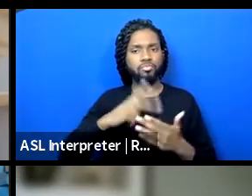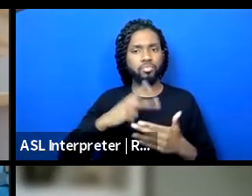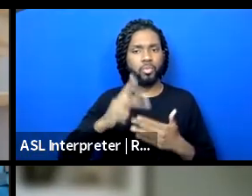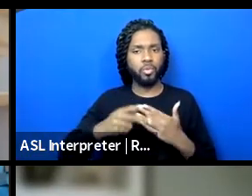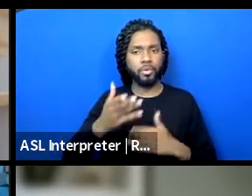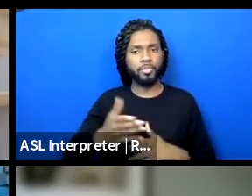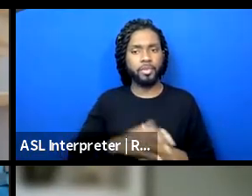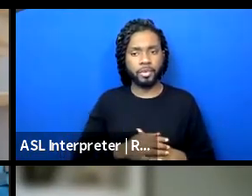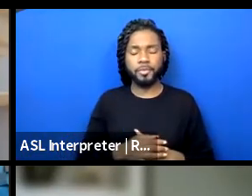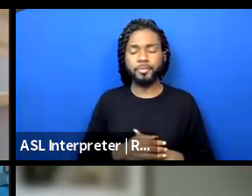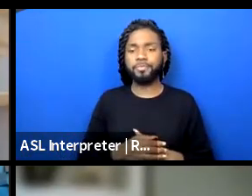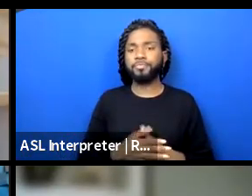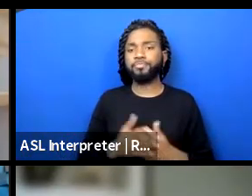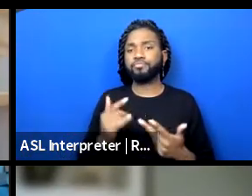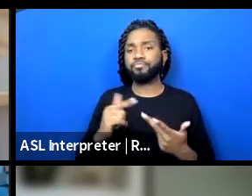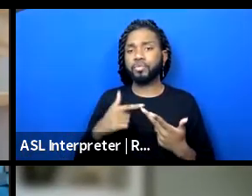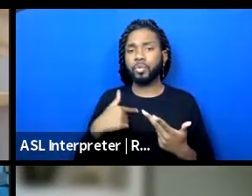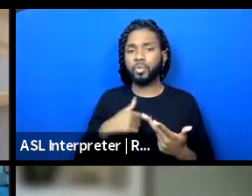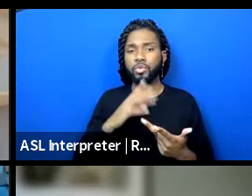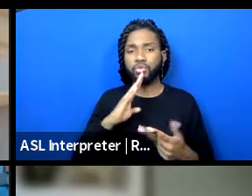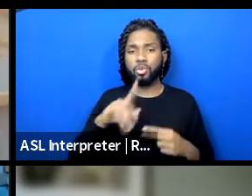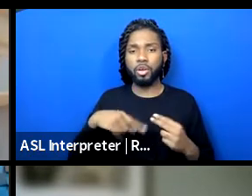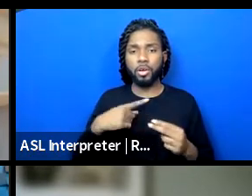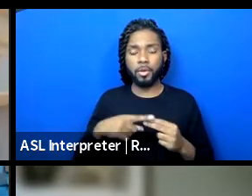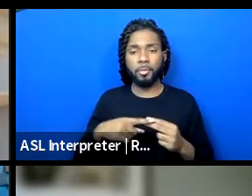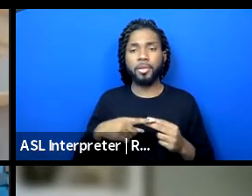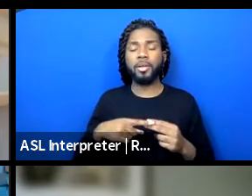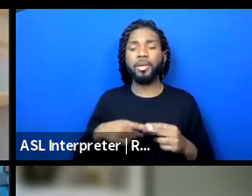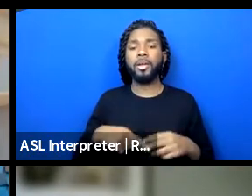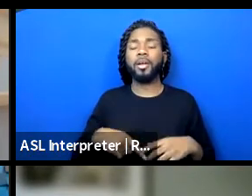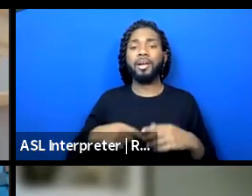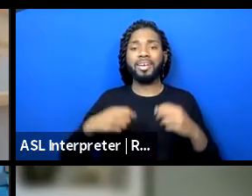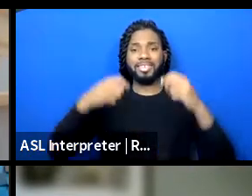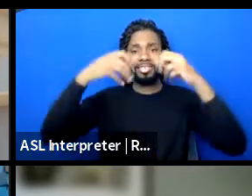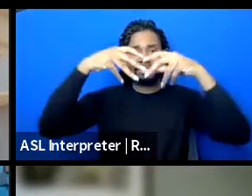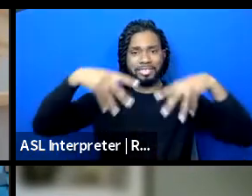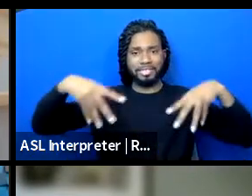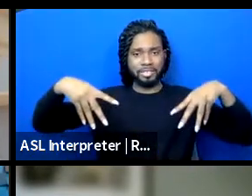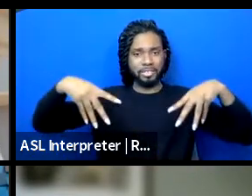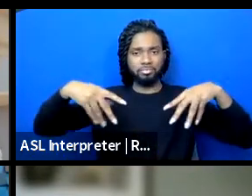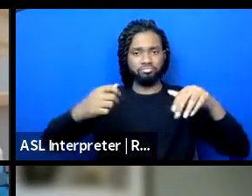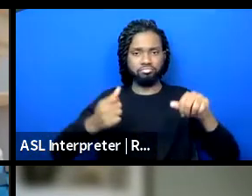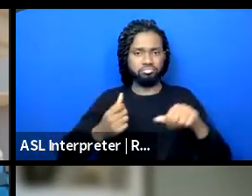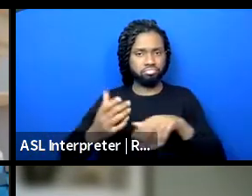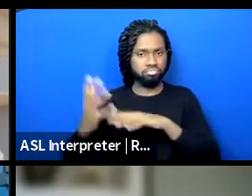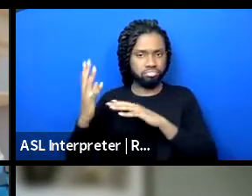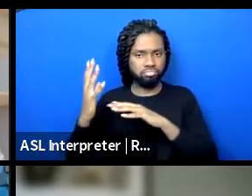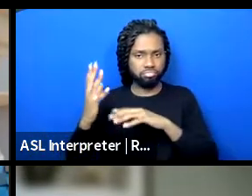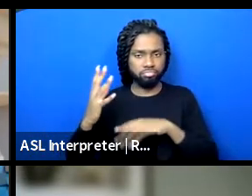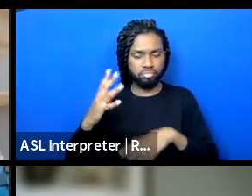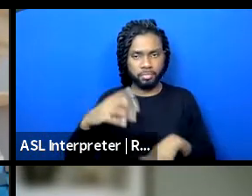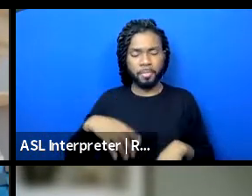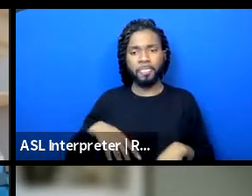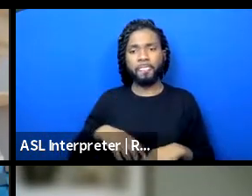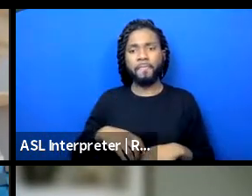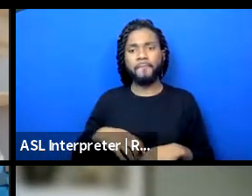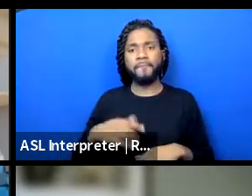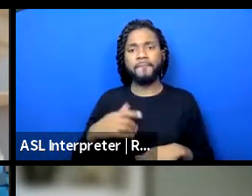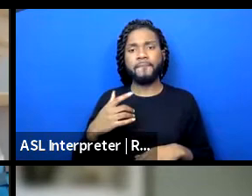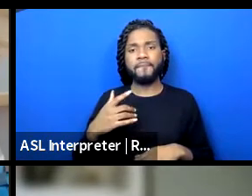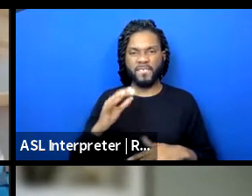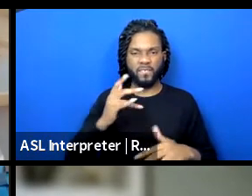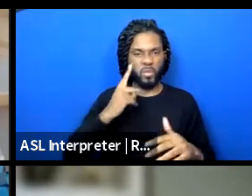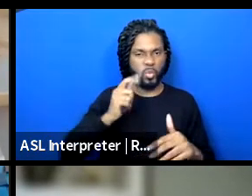We talked about de-hierarchalizing the theater space. We talked